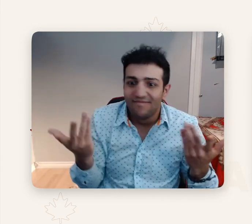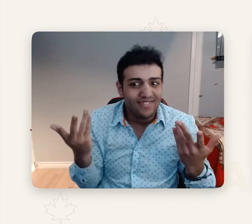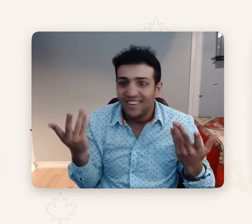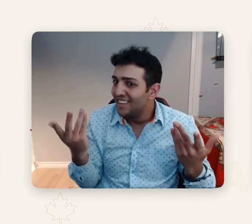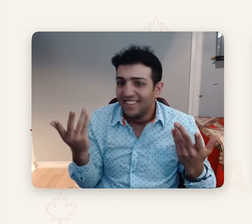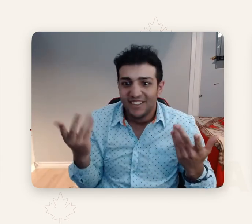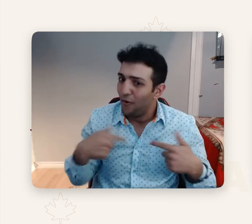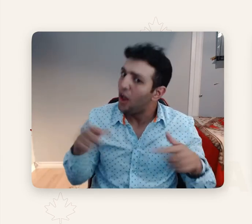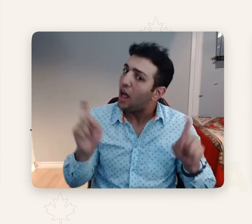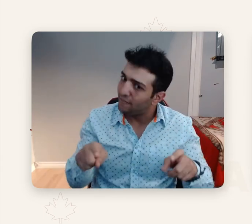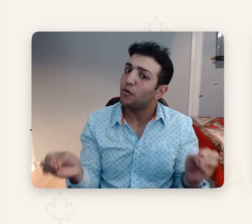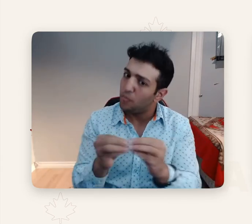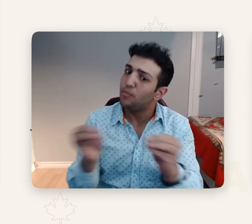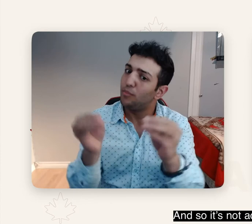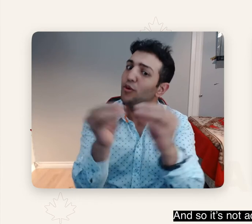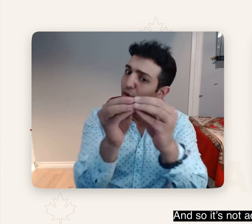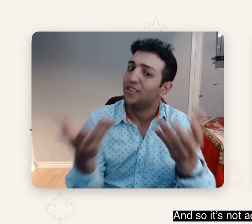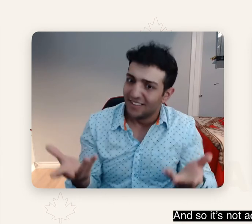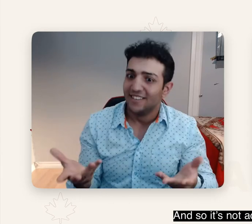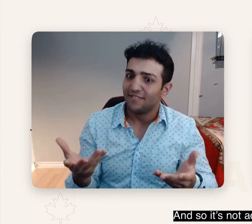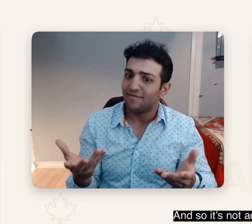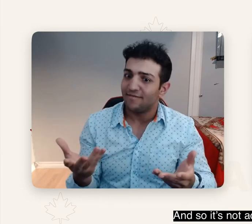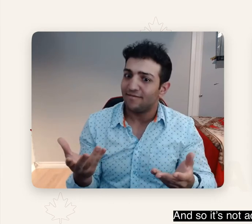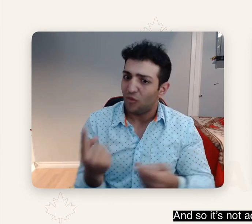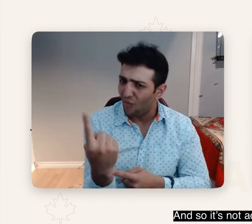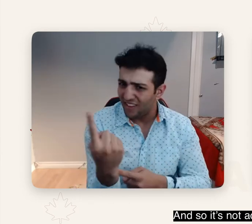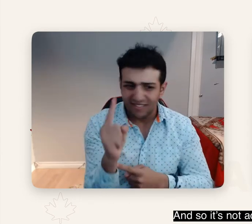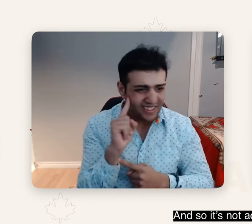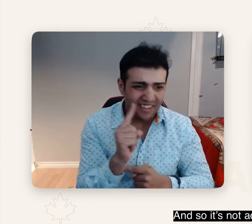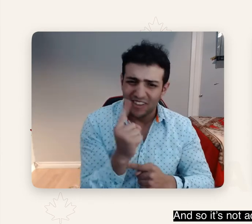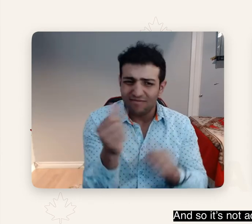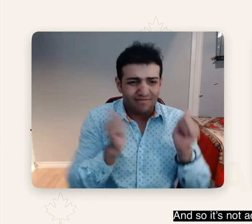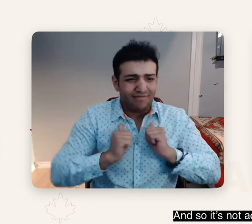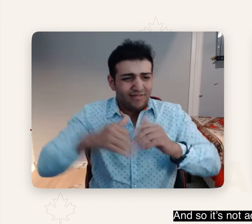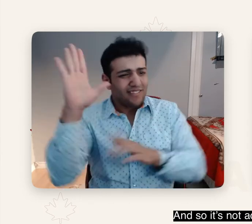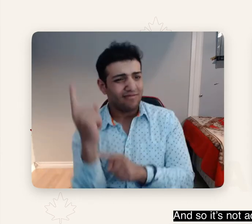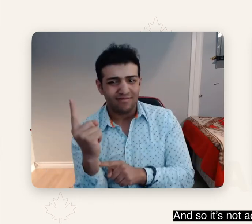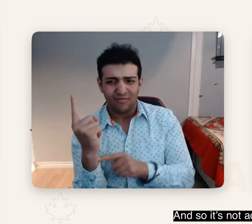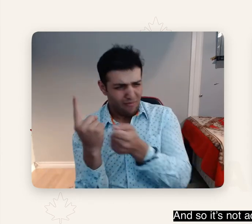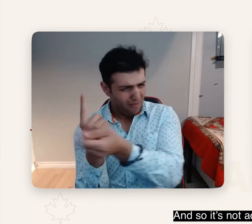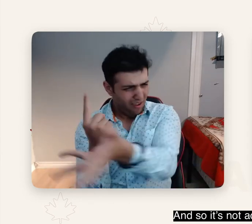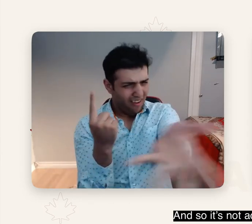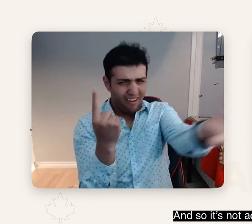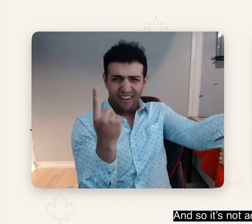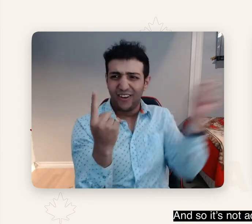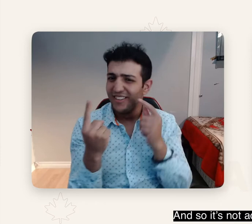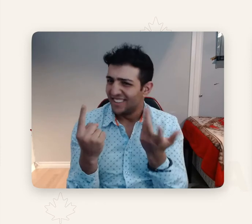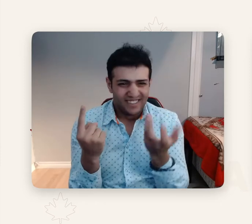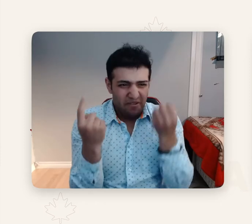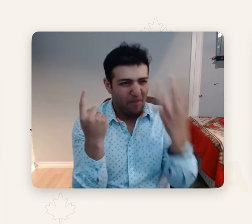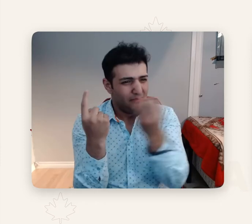It's completely in English. And so it's not accessible. Uh, and I wish there was more.